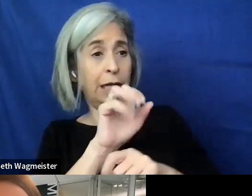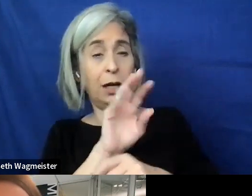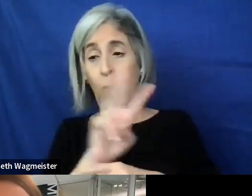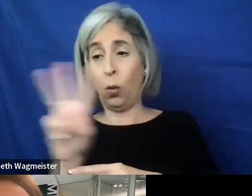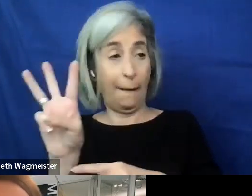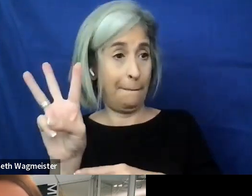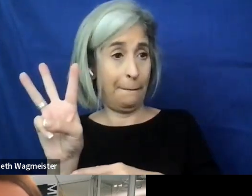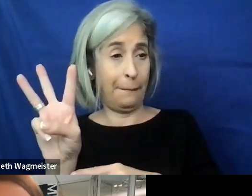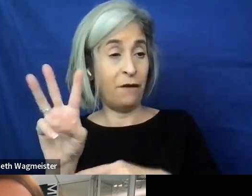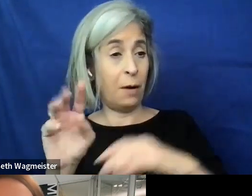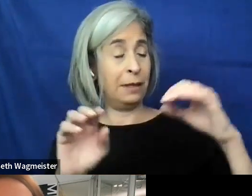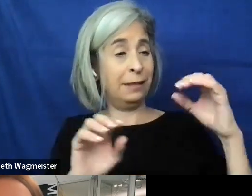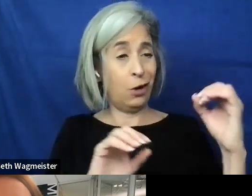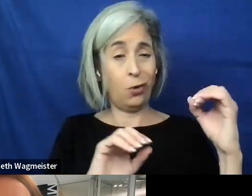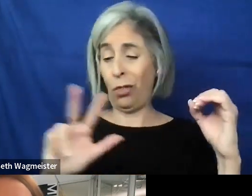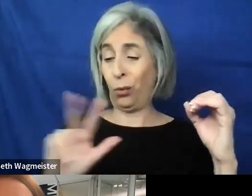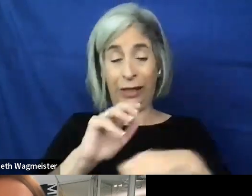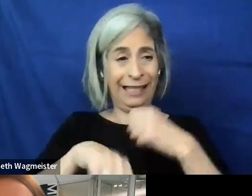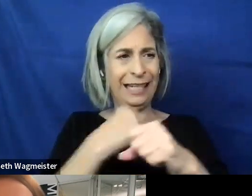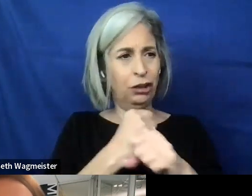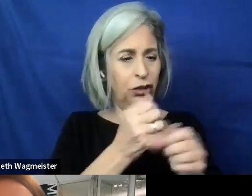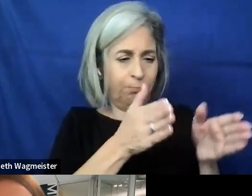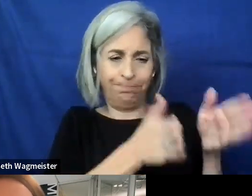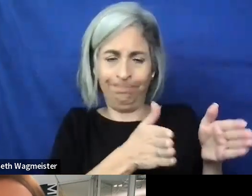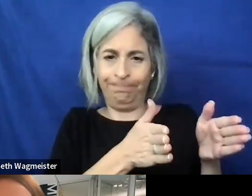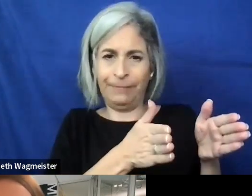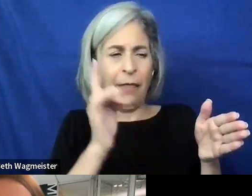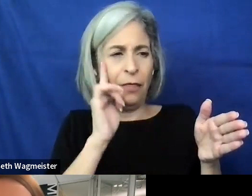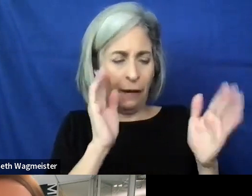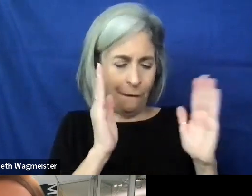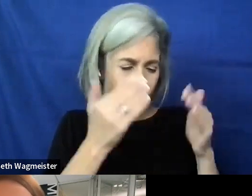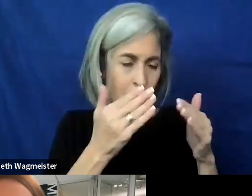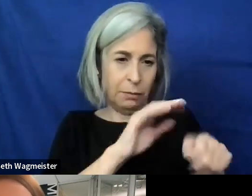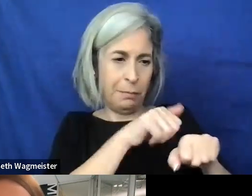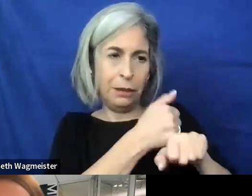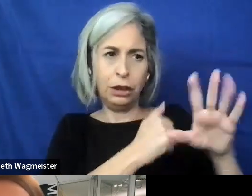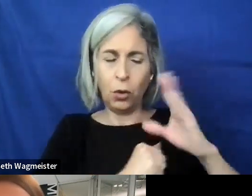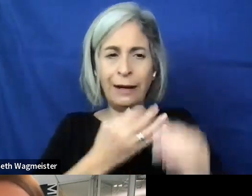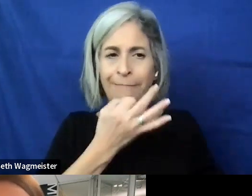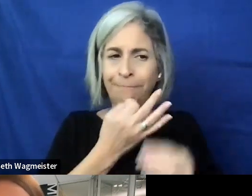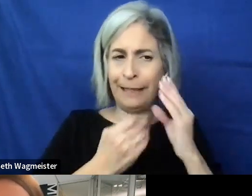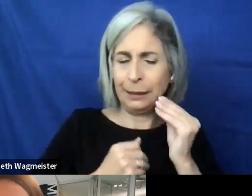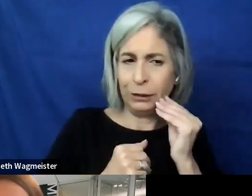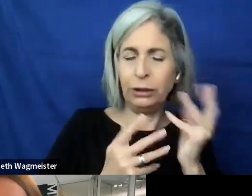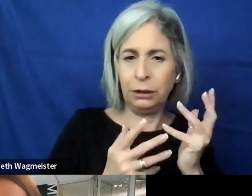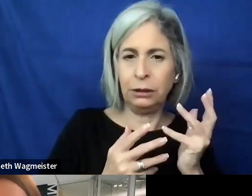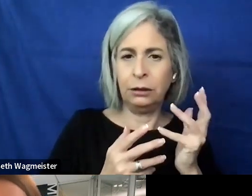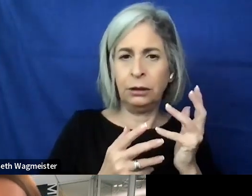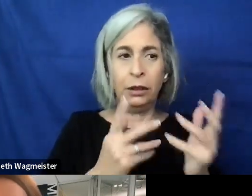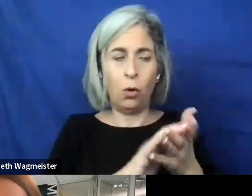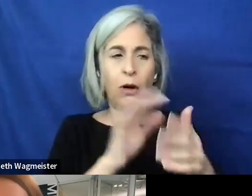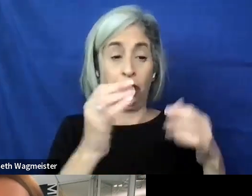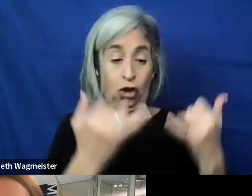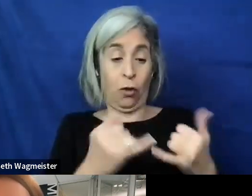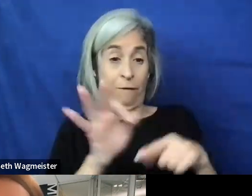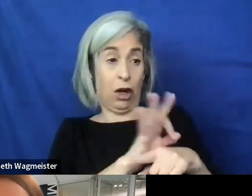from zero to three years, I think there's going to be a lot of focus on building up your expertise as it relates to your current function.